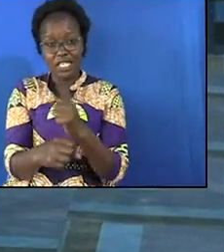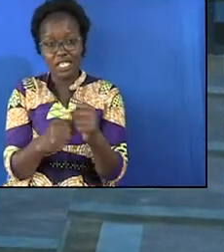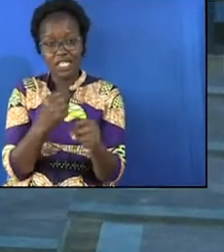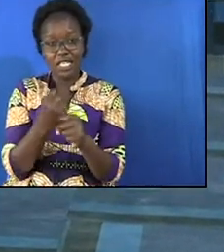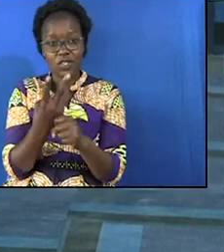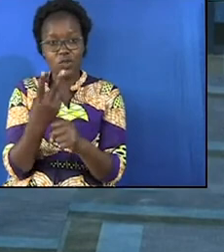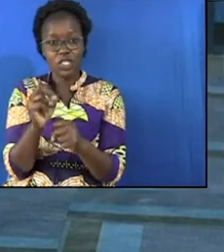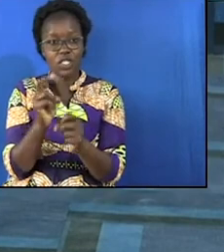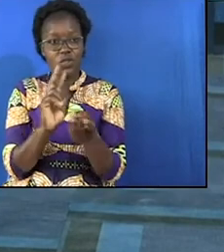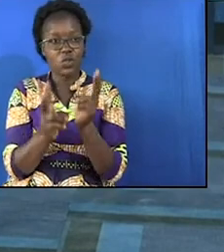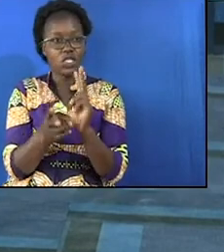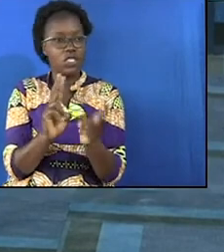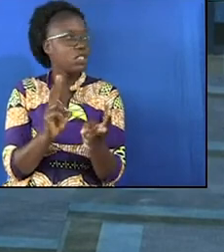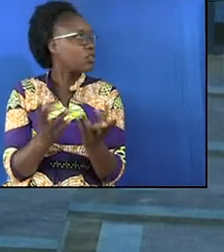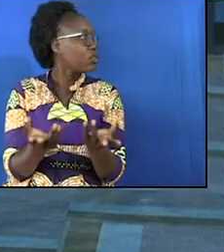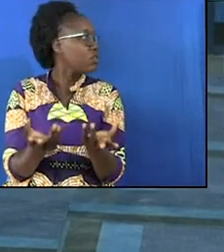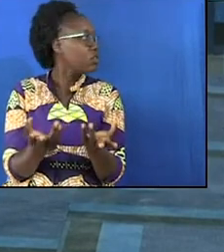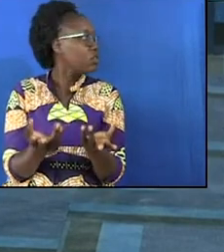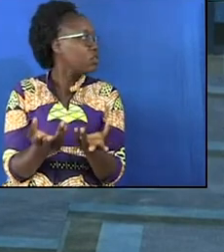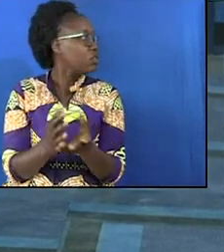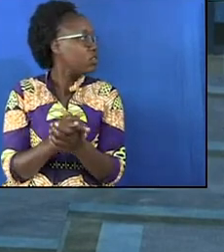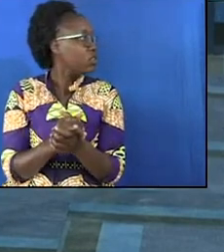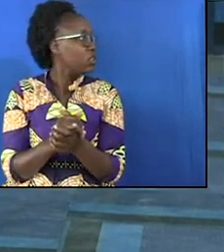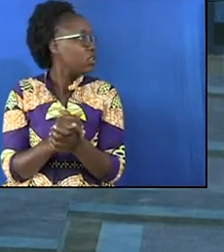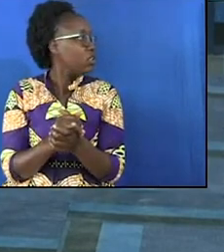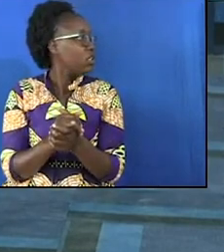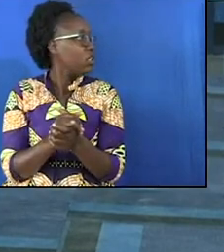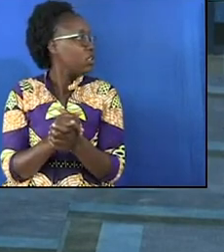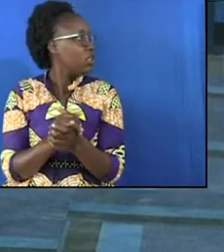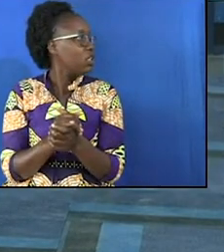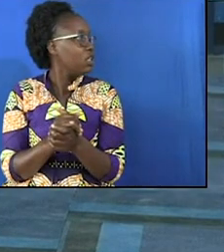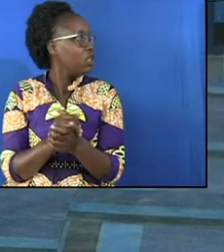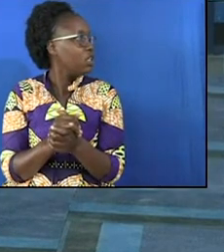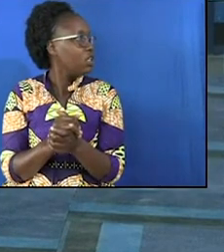no and I'm greeting for that the greeting says